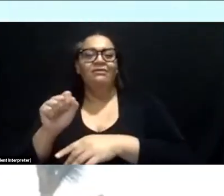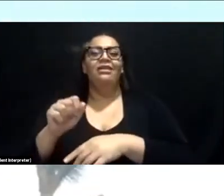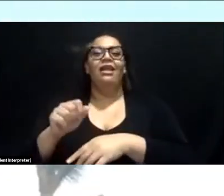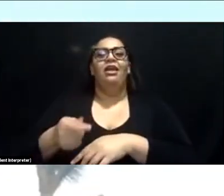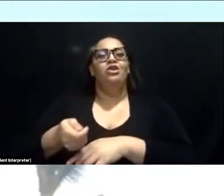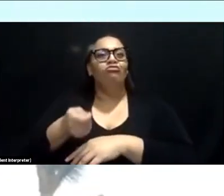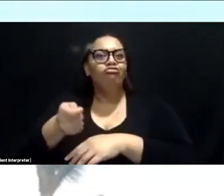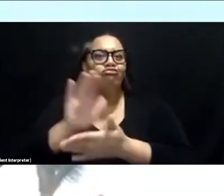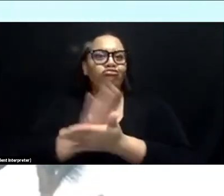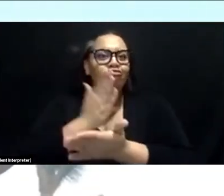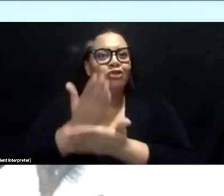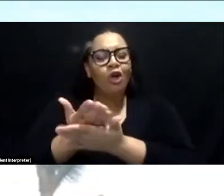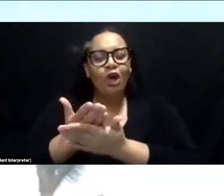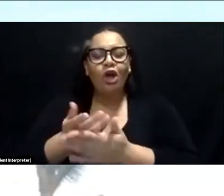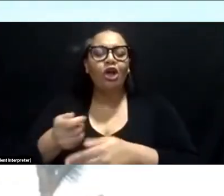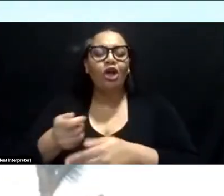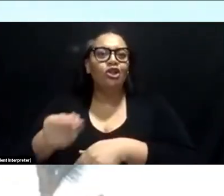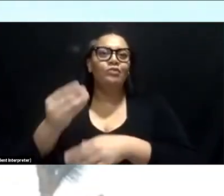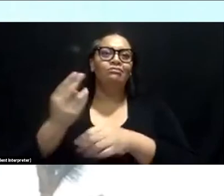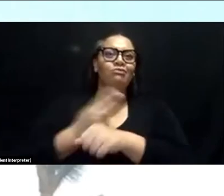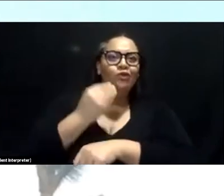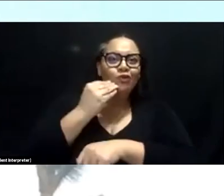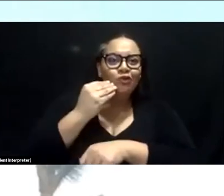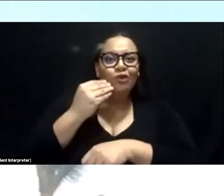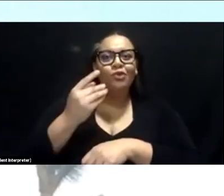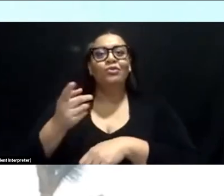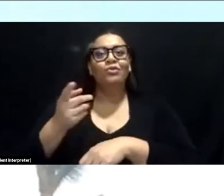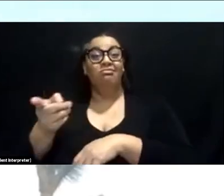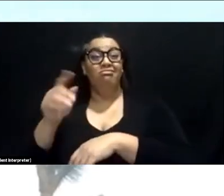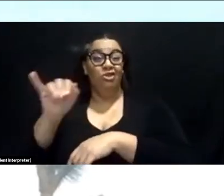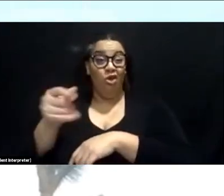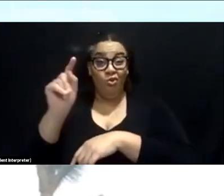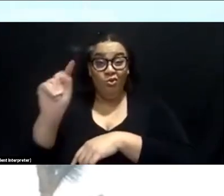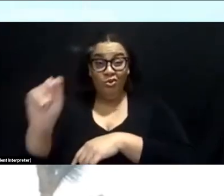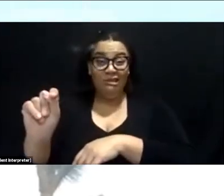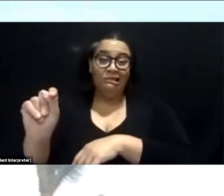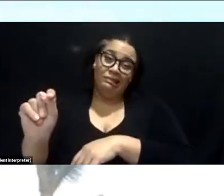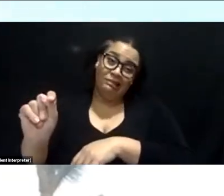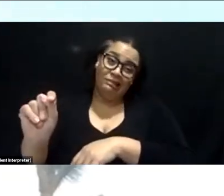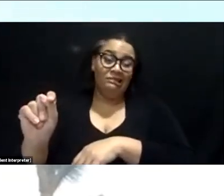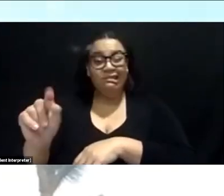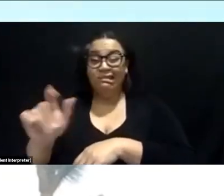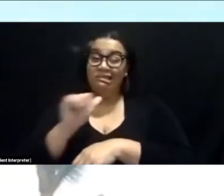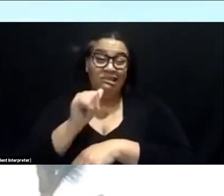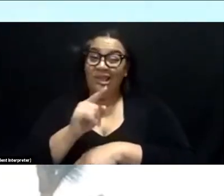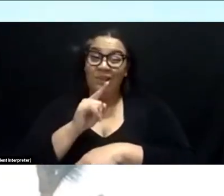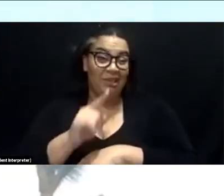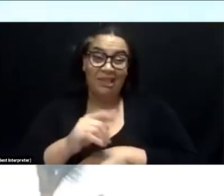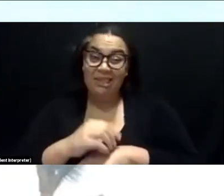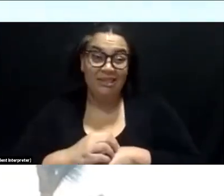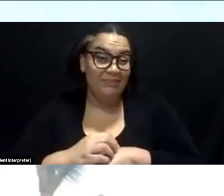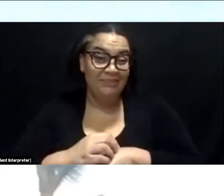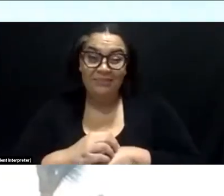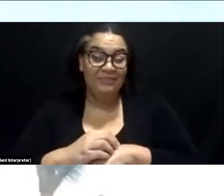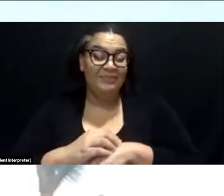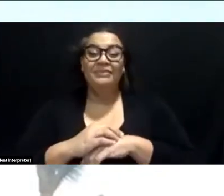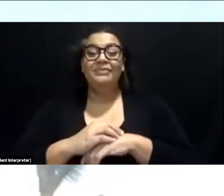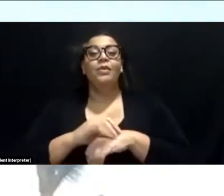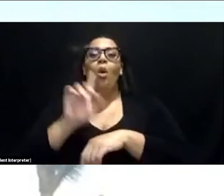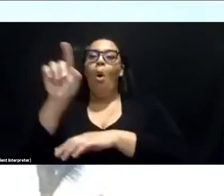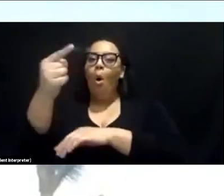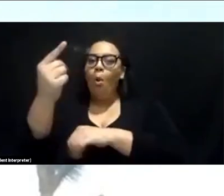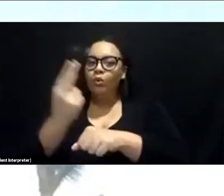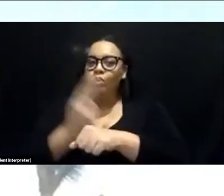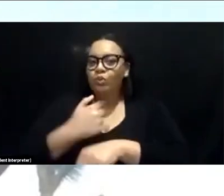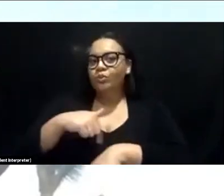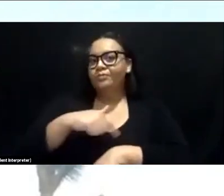roots can be used to make a soap. The Joshua trees, not so much. There's the only use that we know